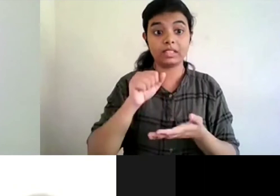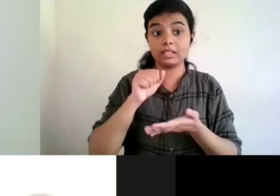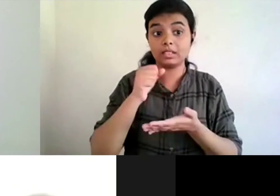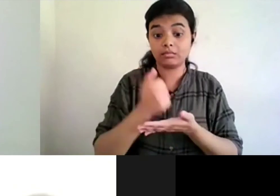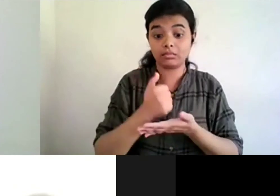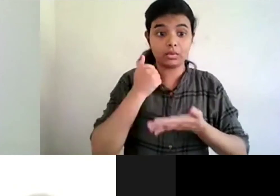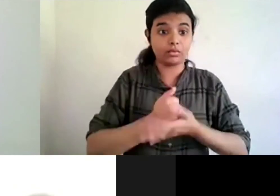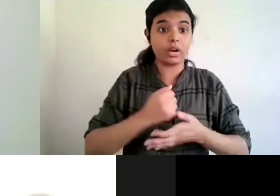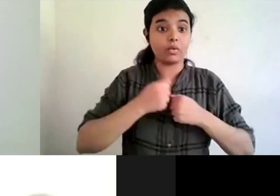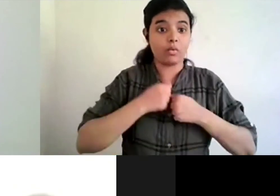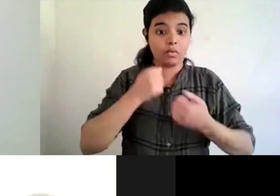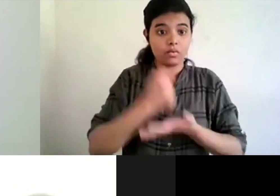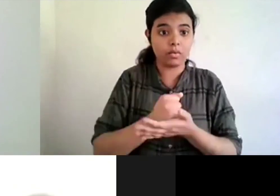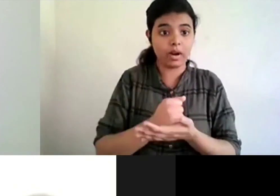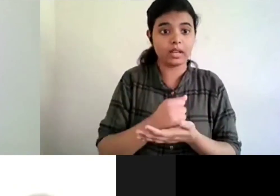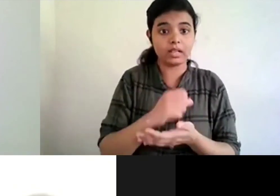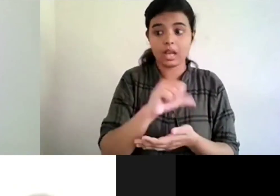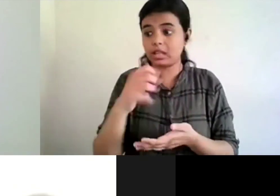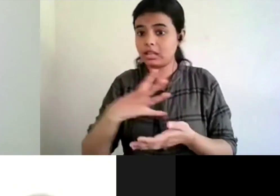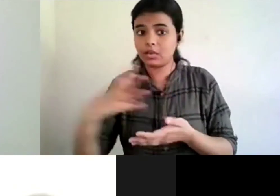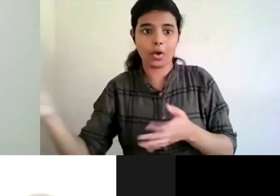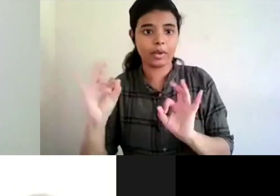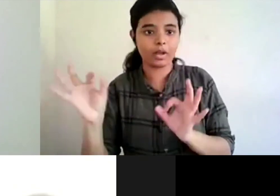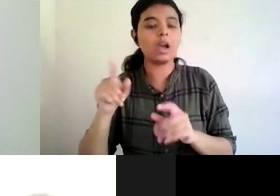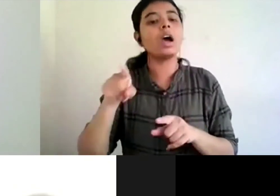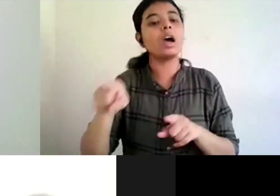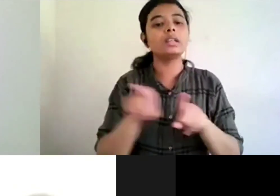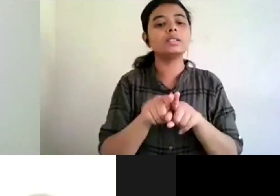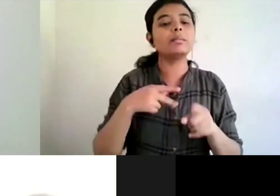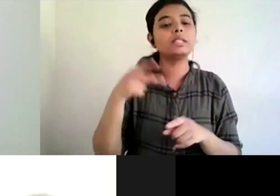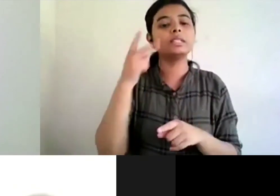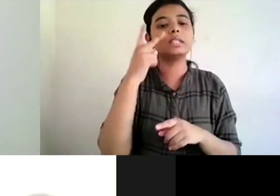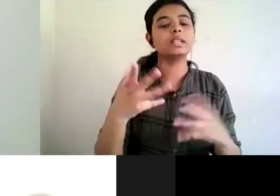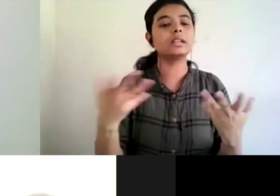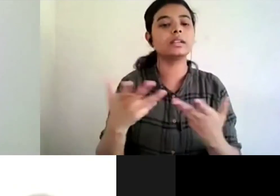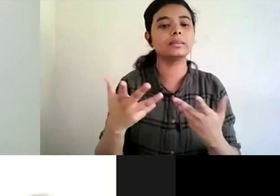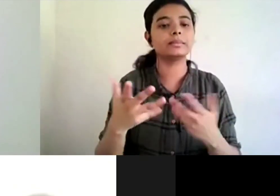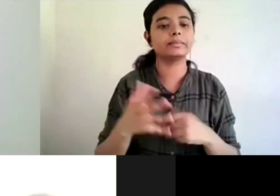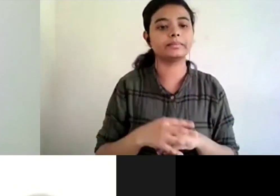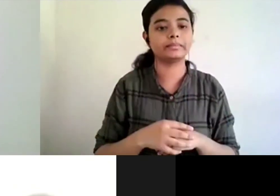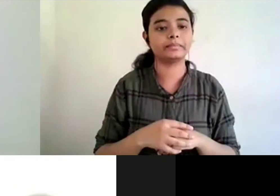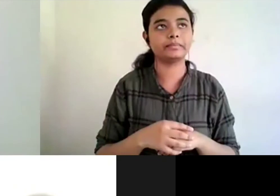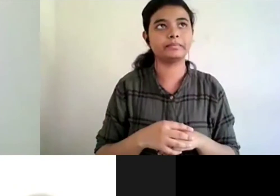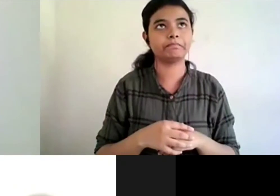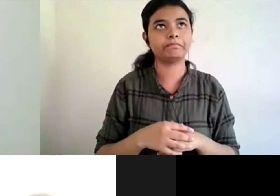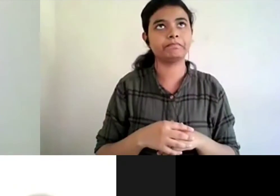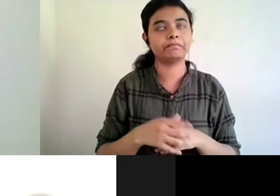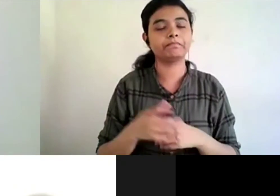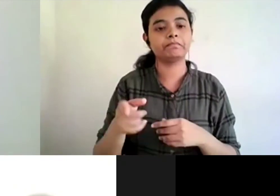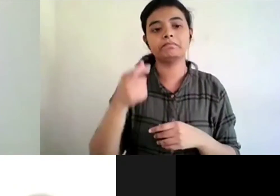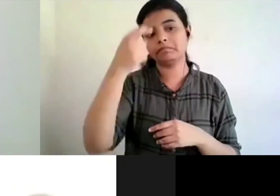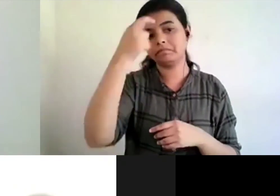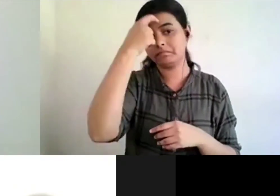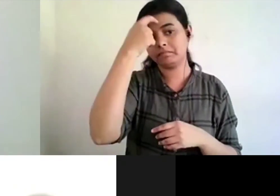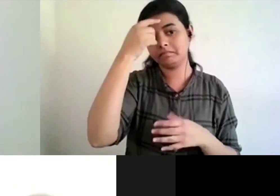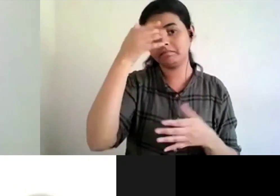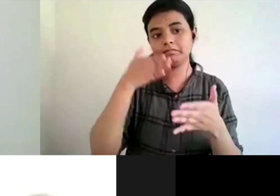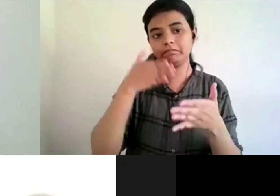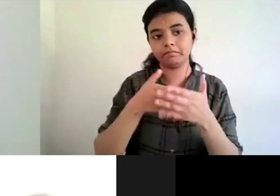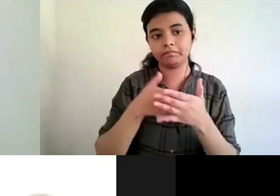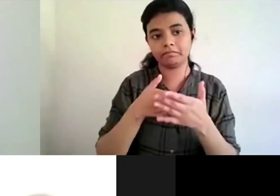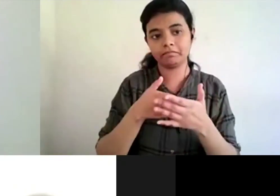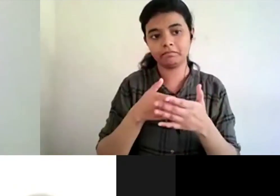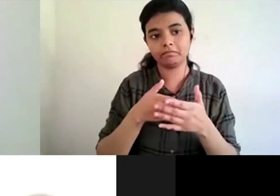i just want to bring in uh where we have seen uh how the the copyright issue has been as a